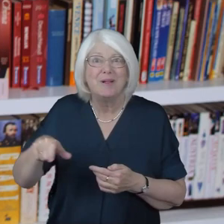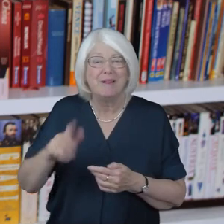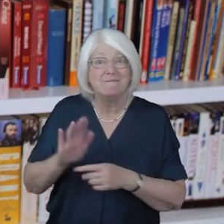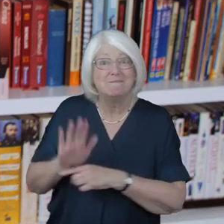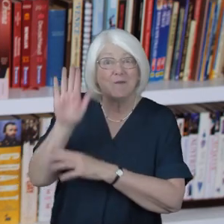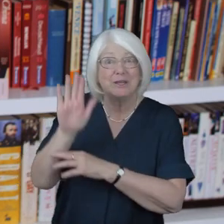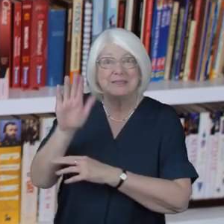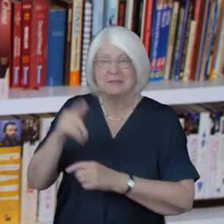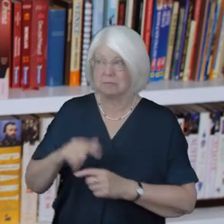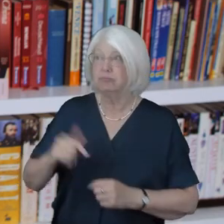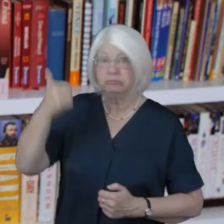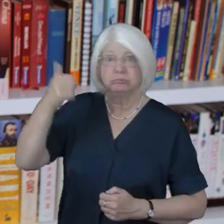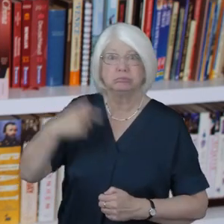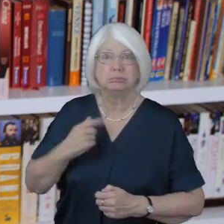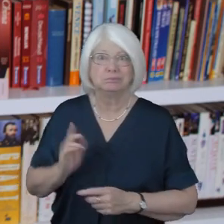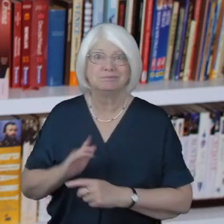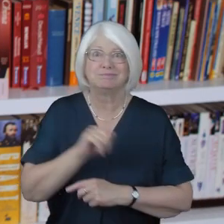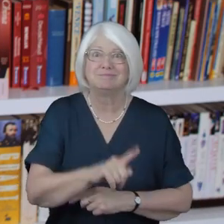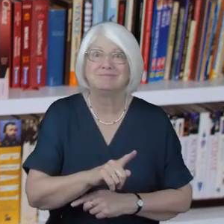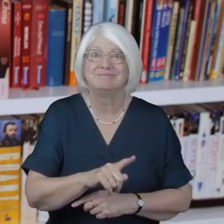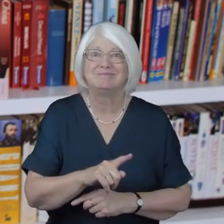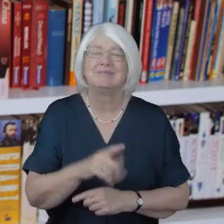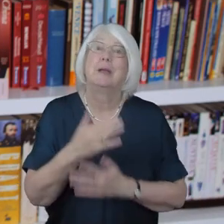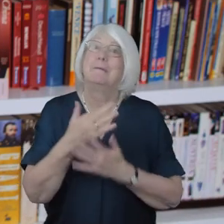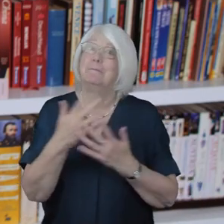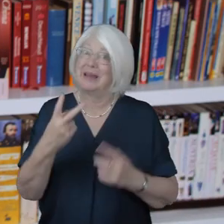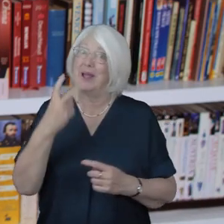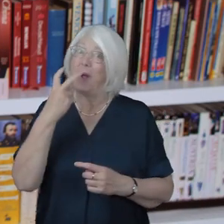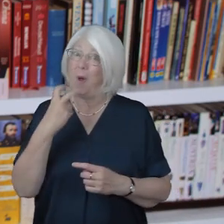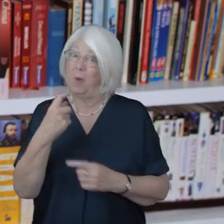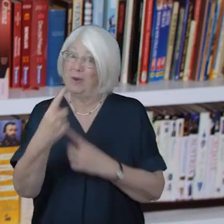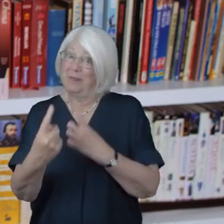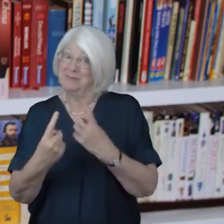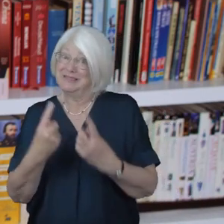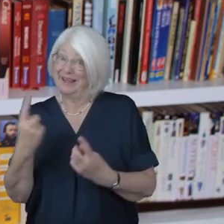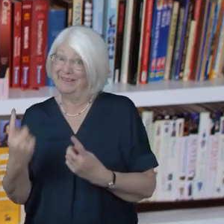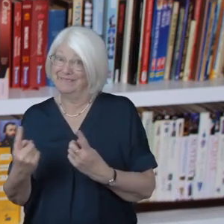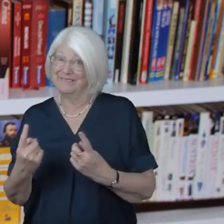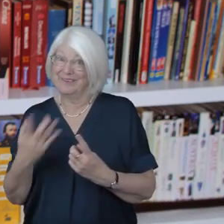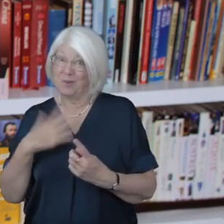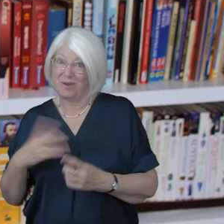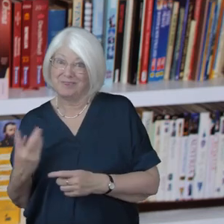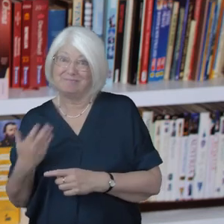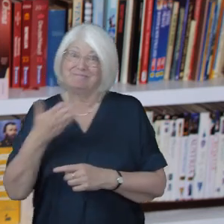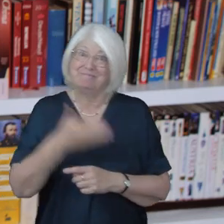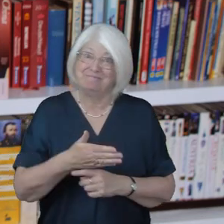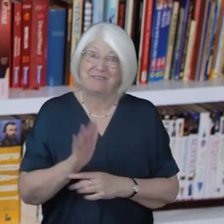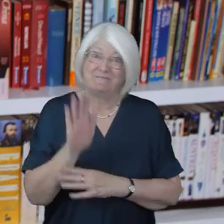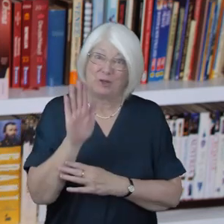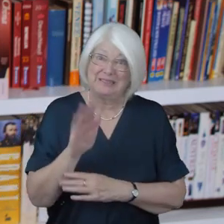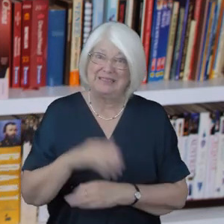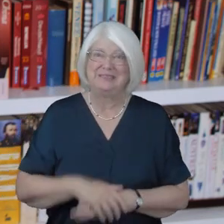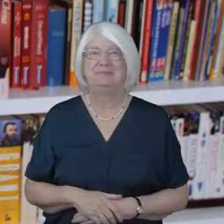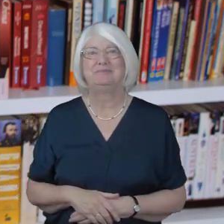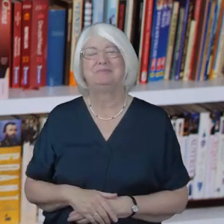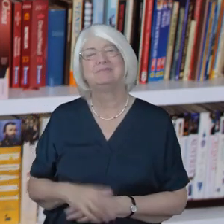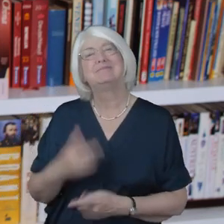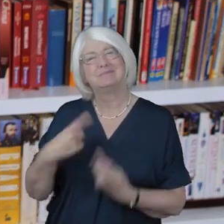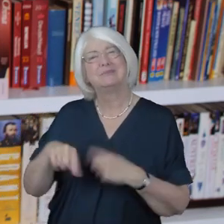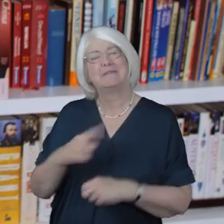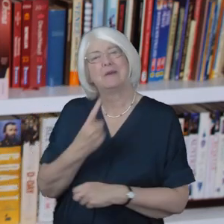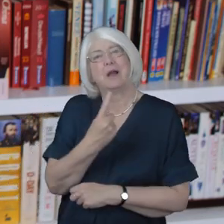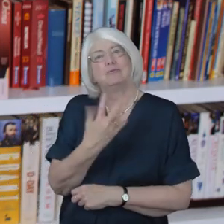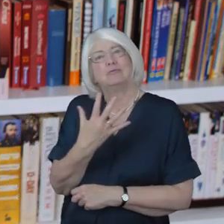many of them in what we describe as the older age category themselves we have 150